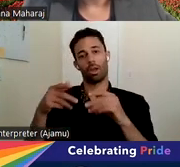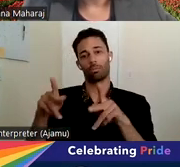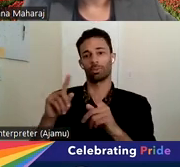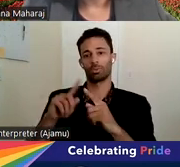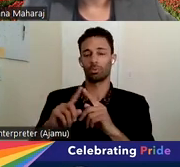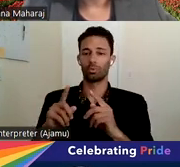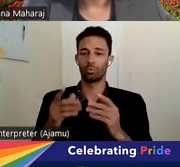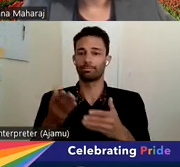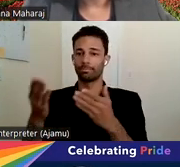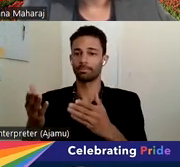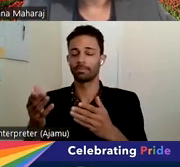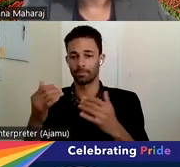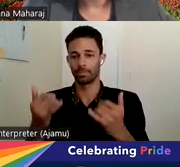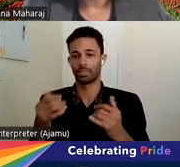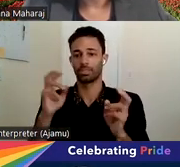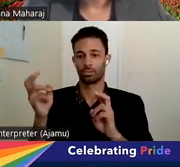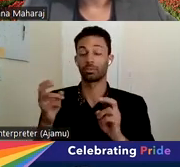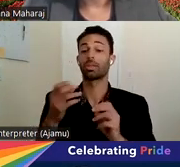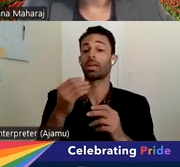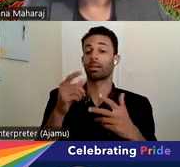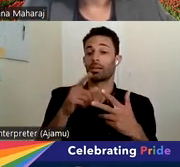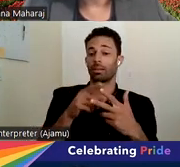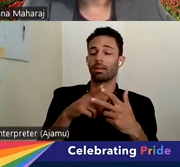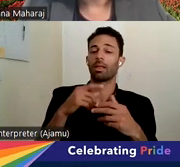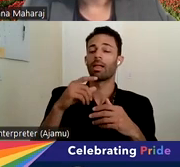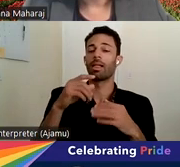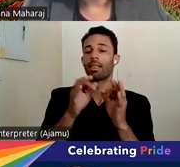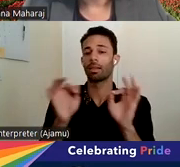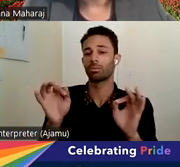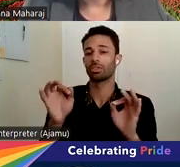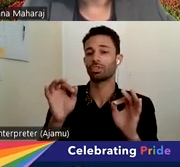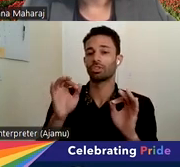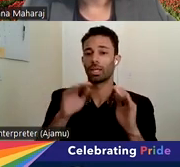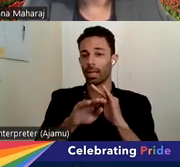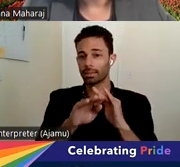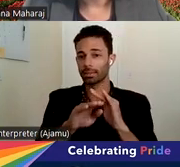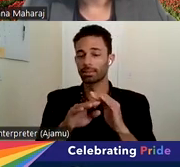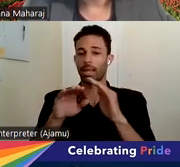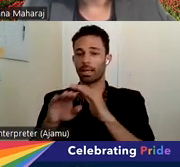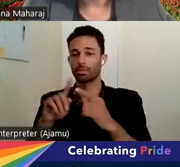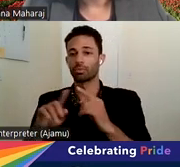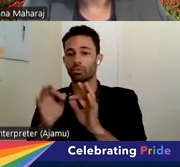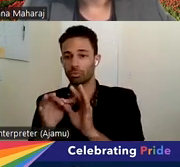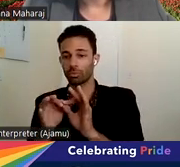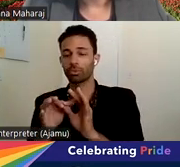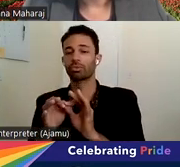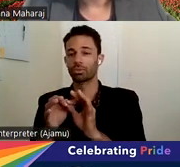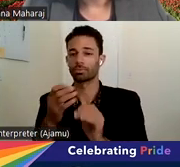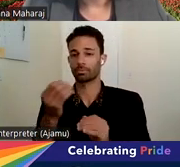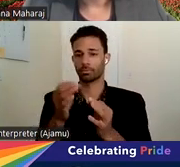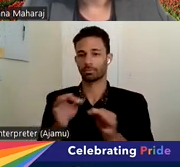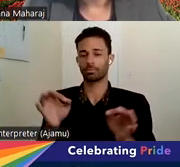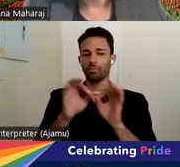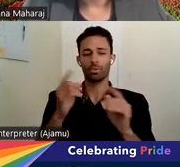important themes raised about language access and access to interpreters, but also importantly, thinking also